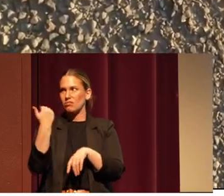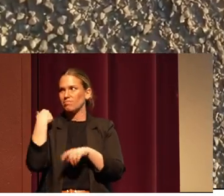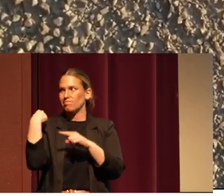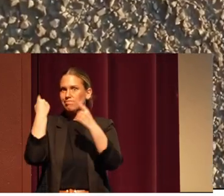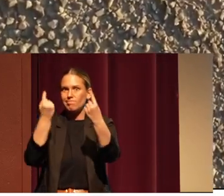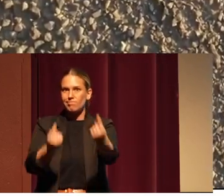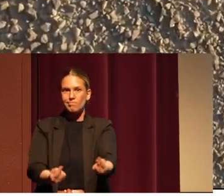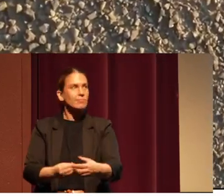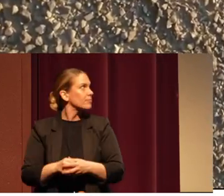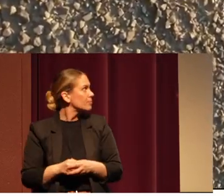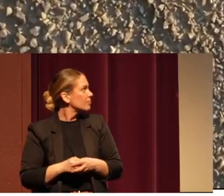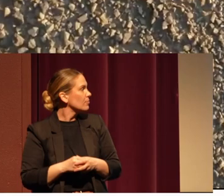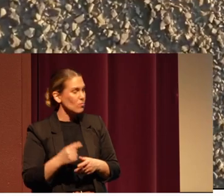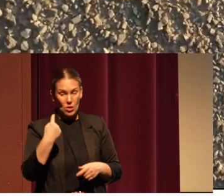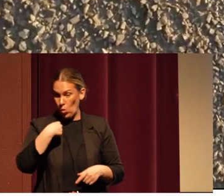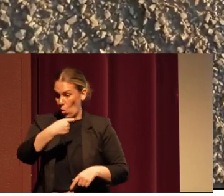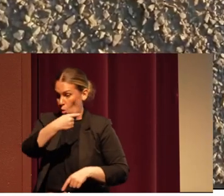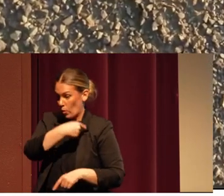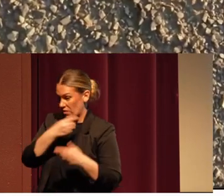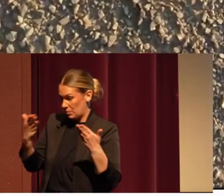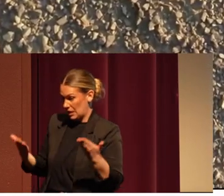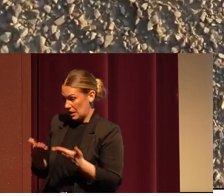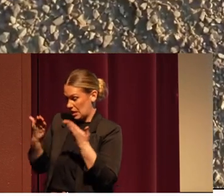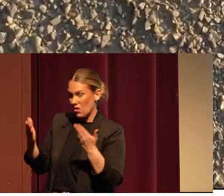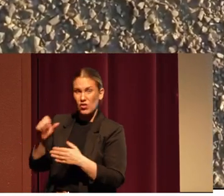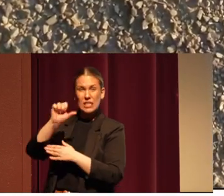tens of thousands of years.